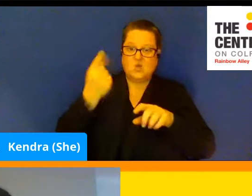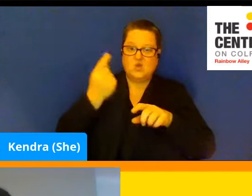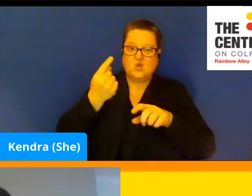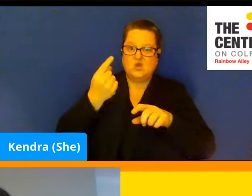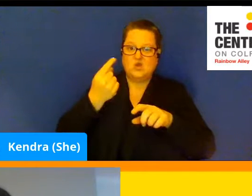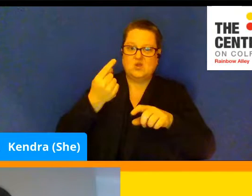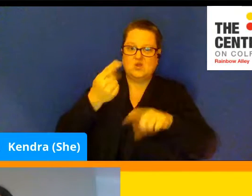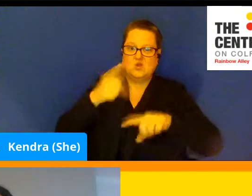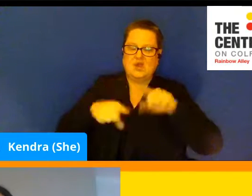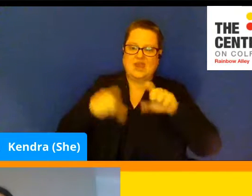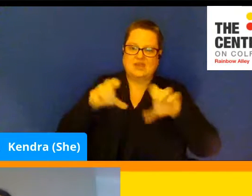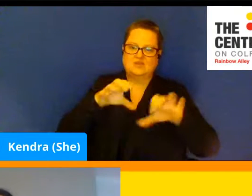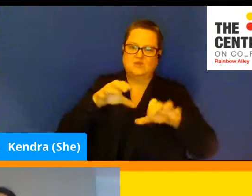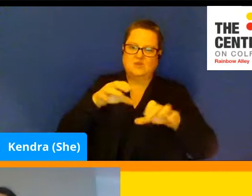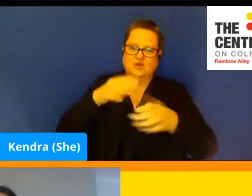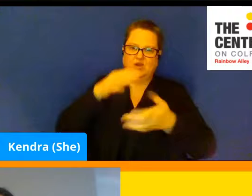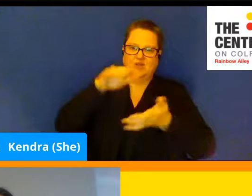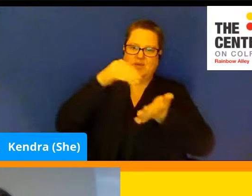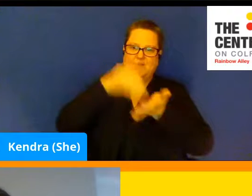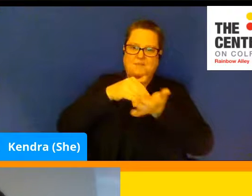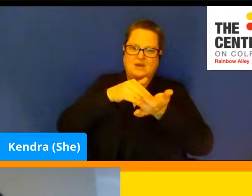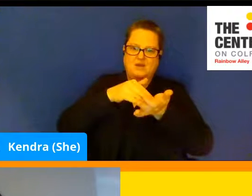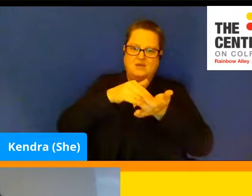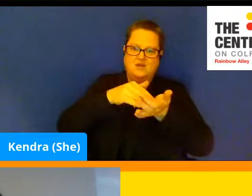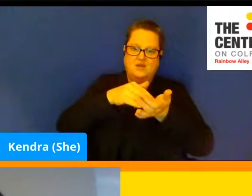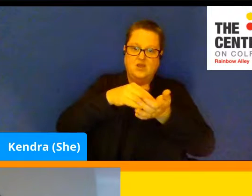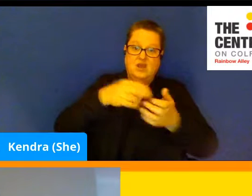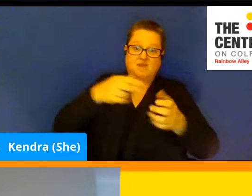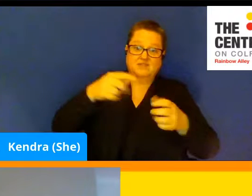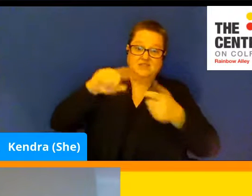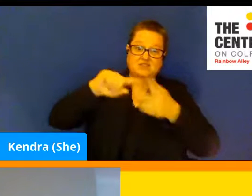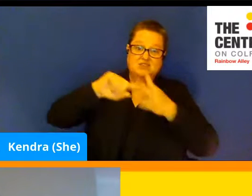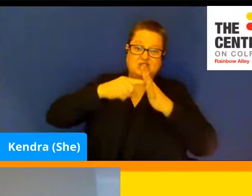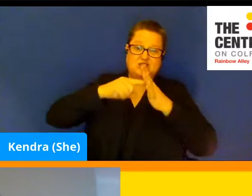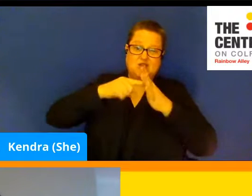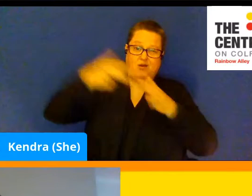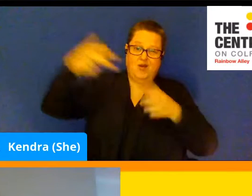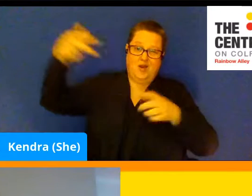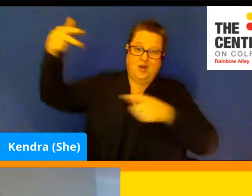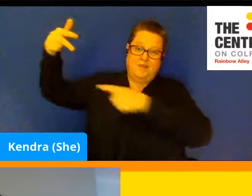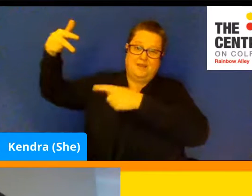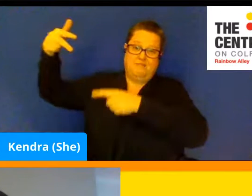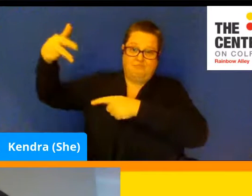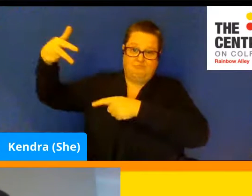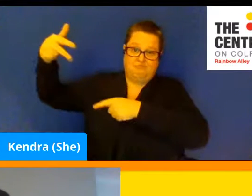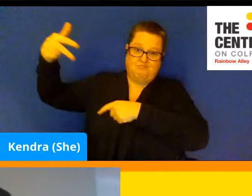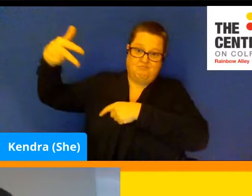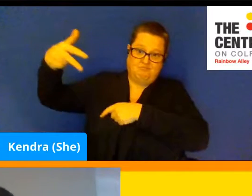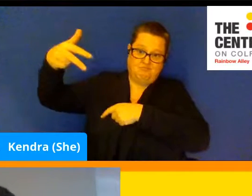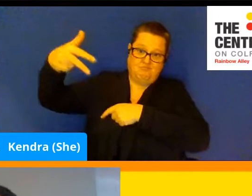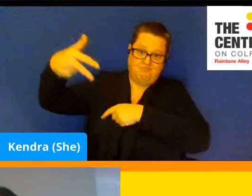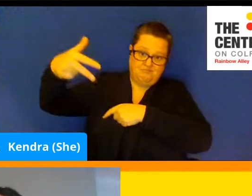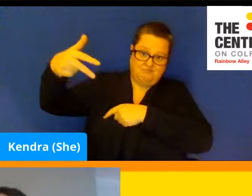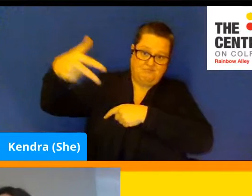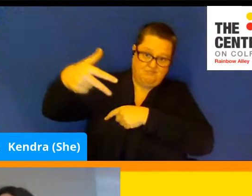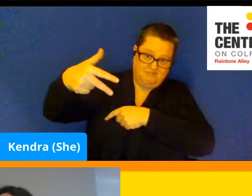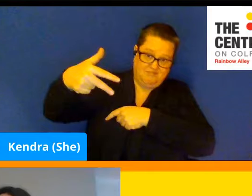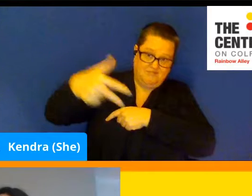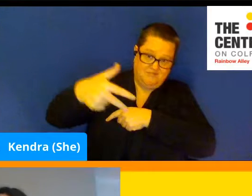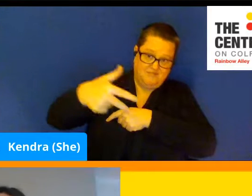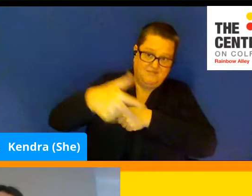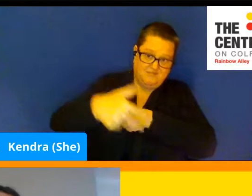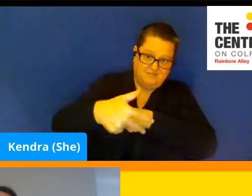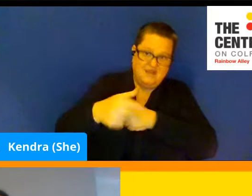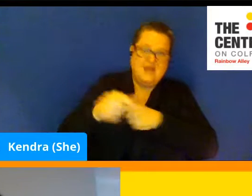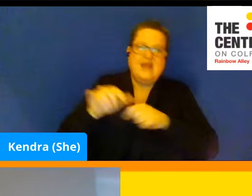in the middle of the street. You have to start breaking way in advance for it to be really effective. Coping skills are like that too. If you do them a little